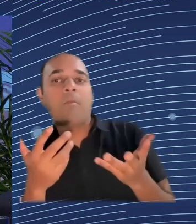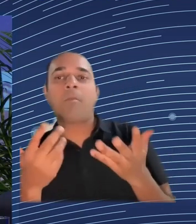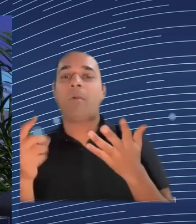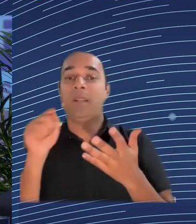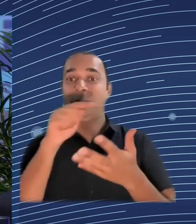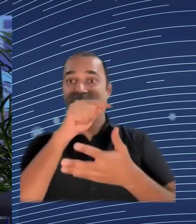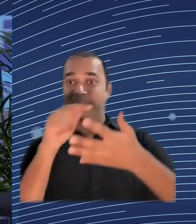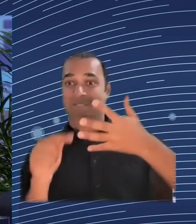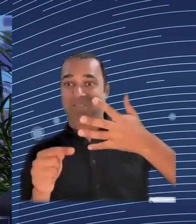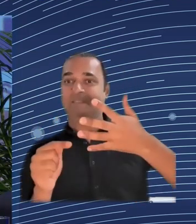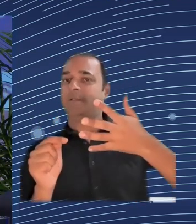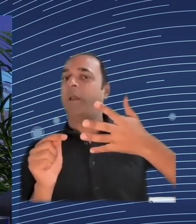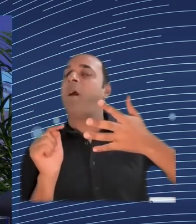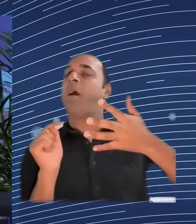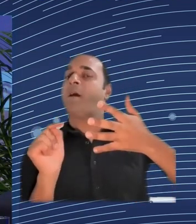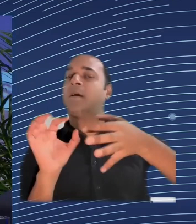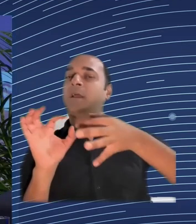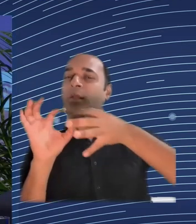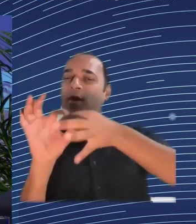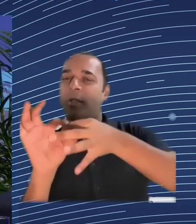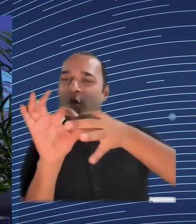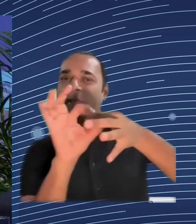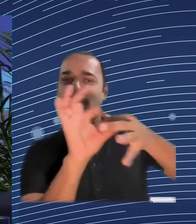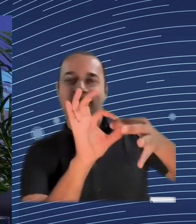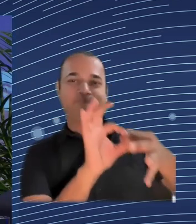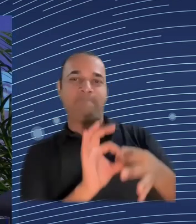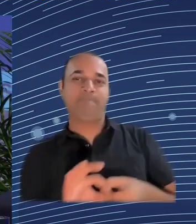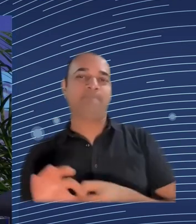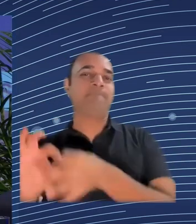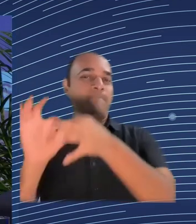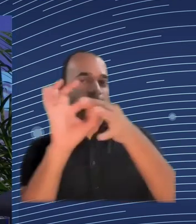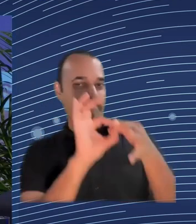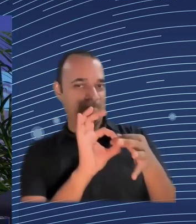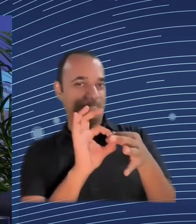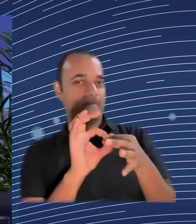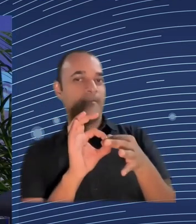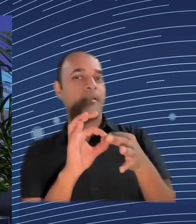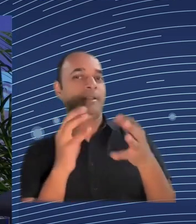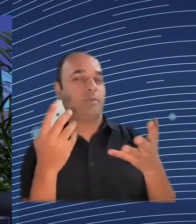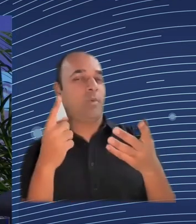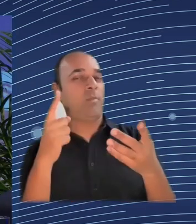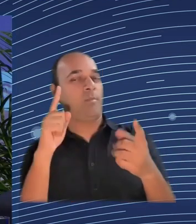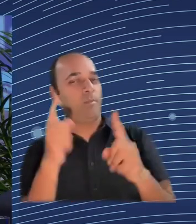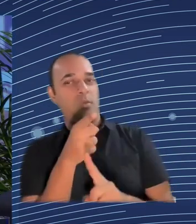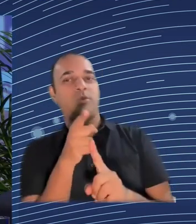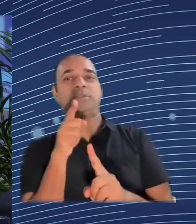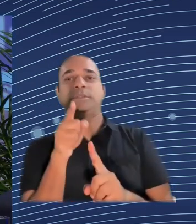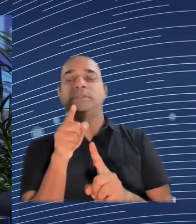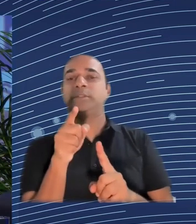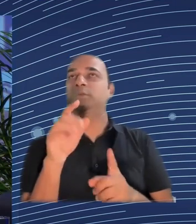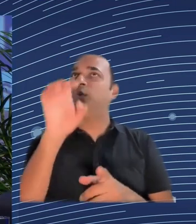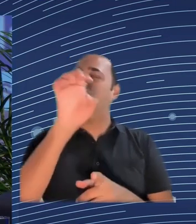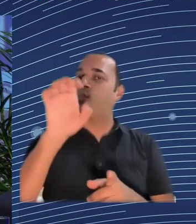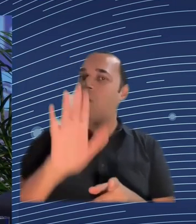I think what the cohesion policy is doing, the way it's working through decentralized shared management and so on, is rather